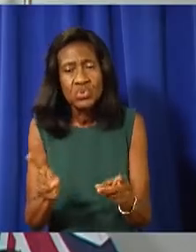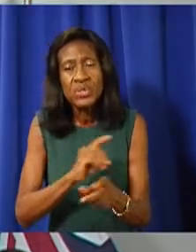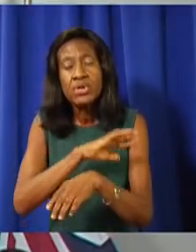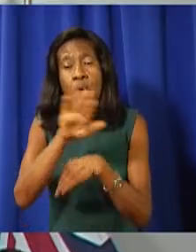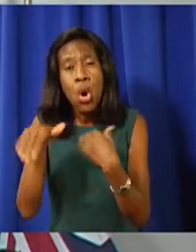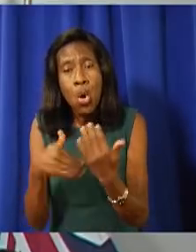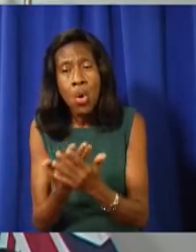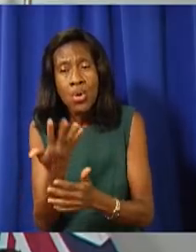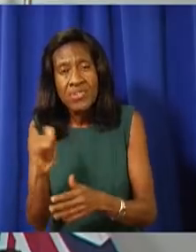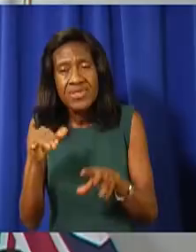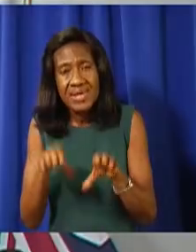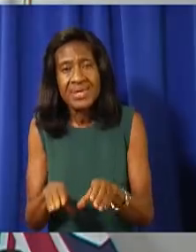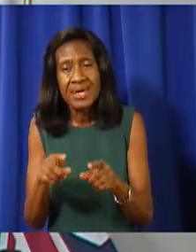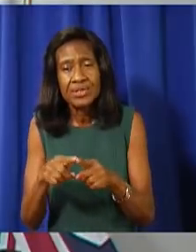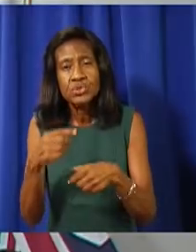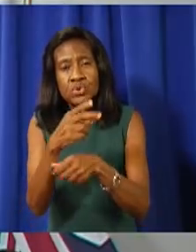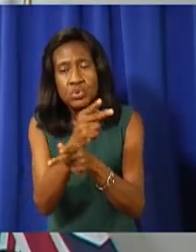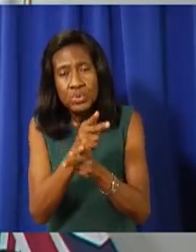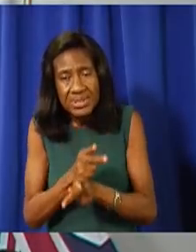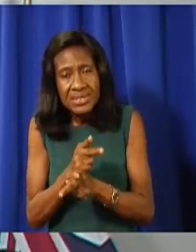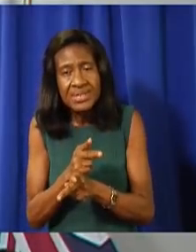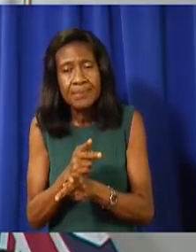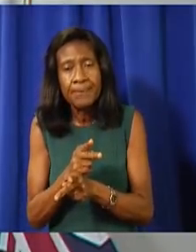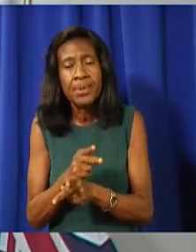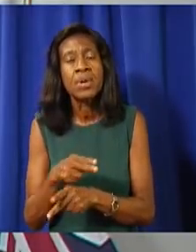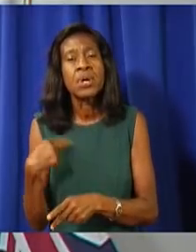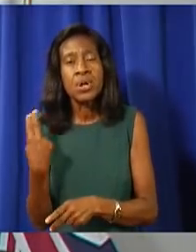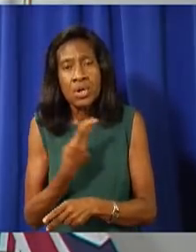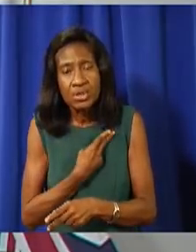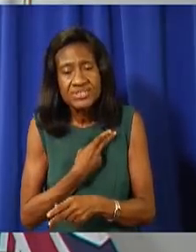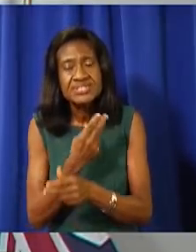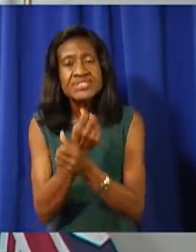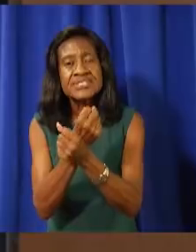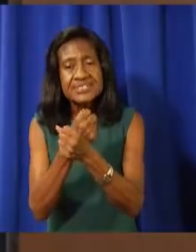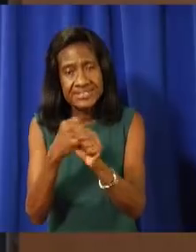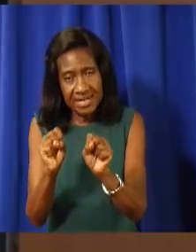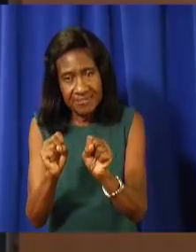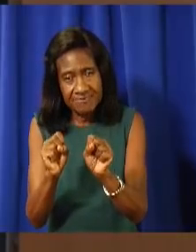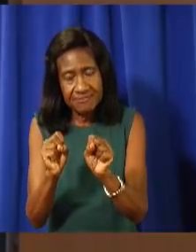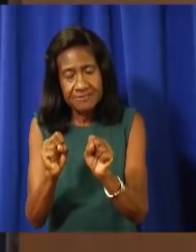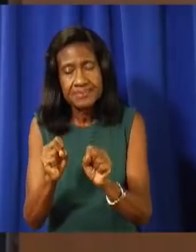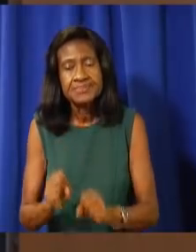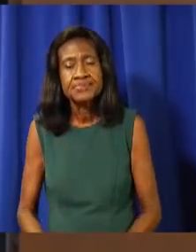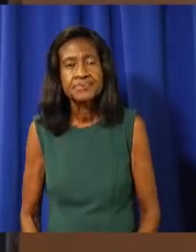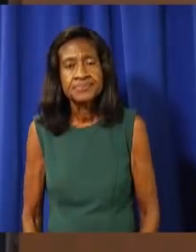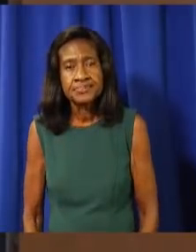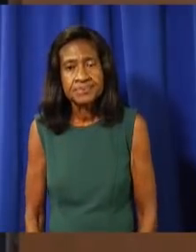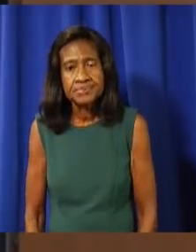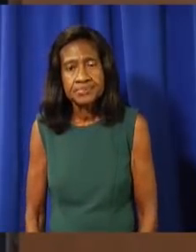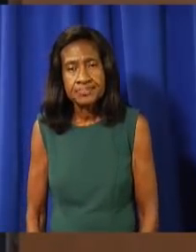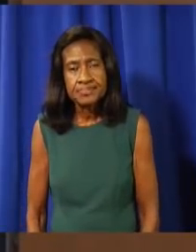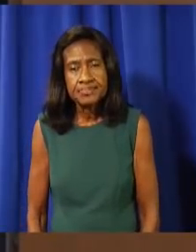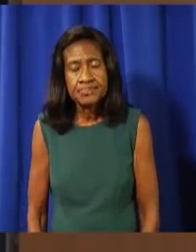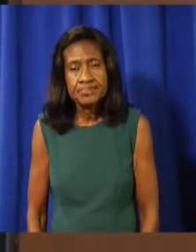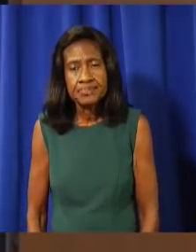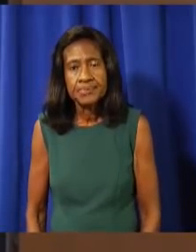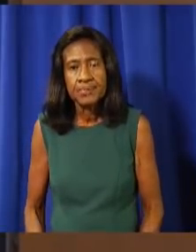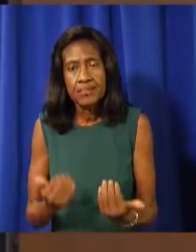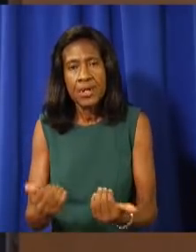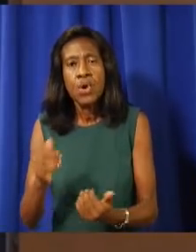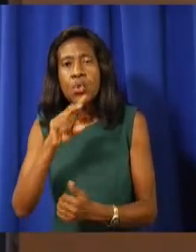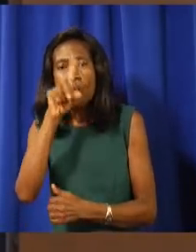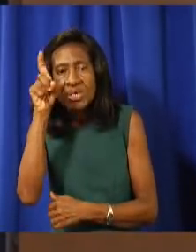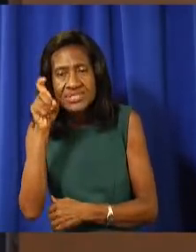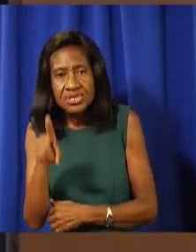you. Thank you very much, Minister Bryan. We're now going to open the floor to the media for questions. begin with Abel Cummings from Radio